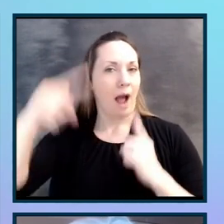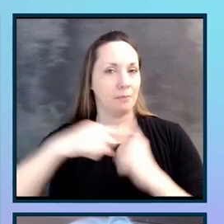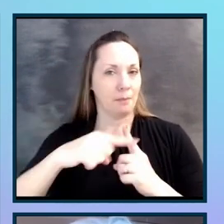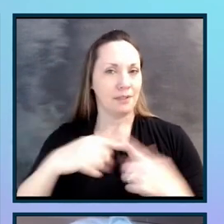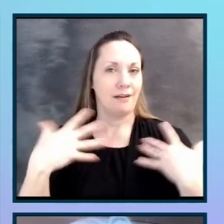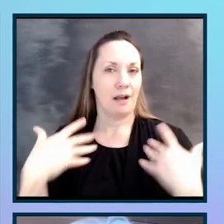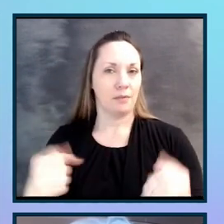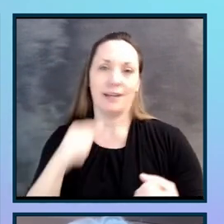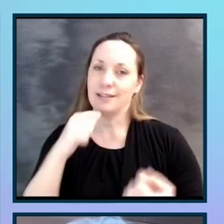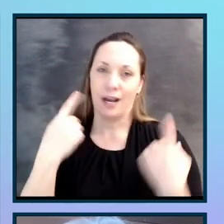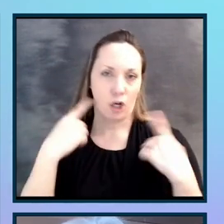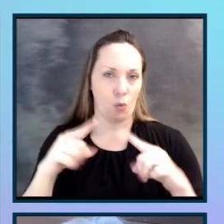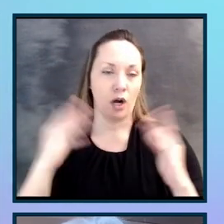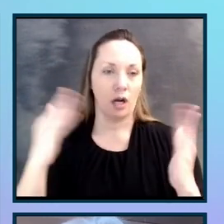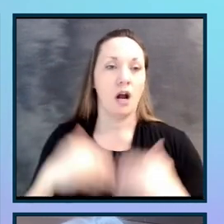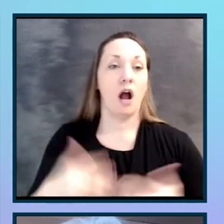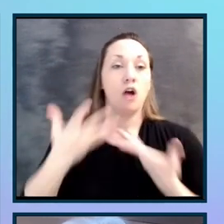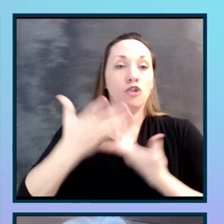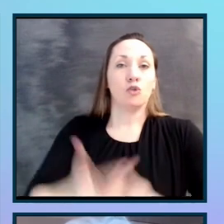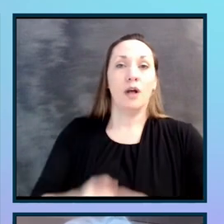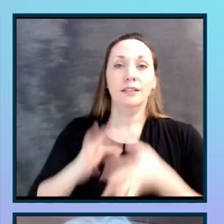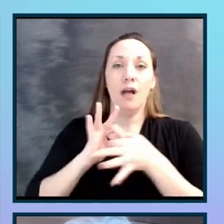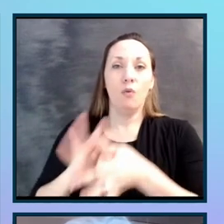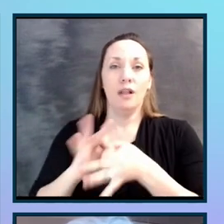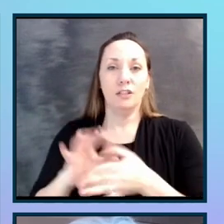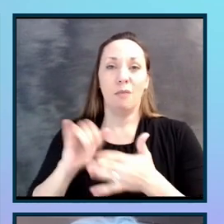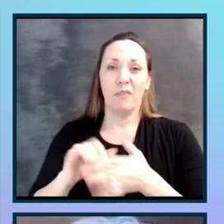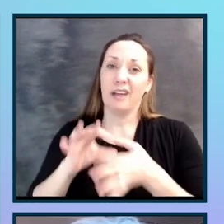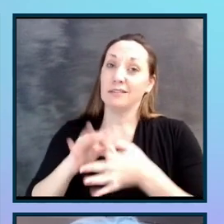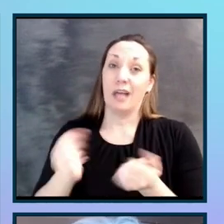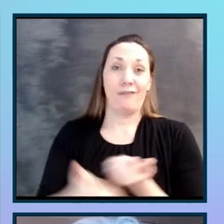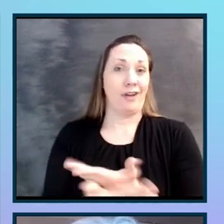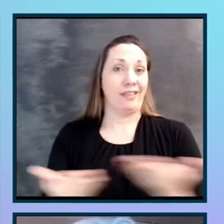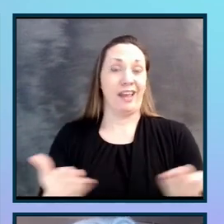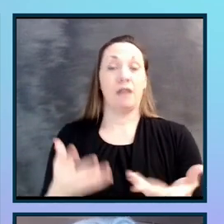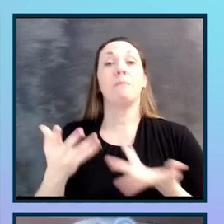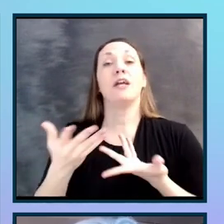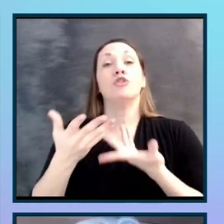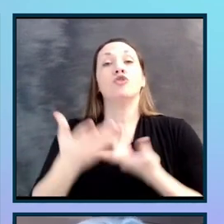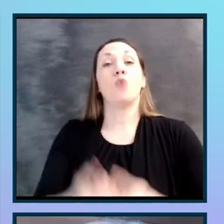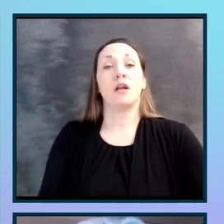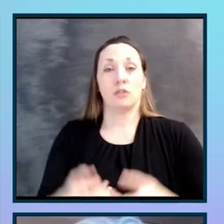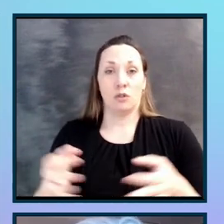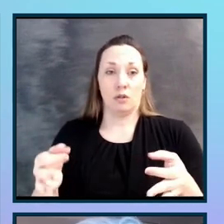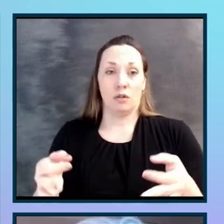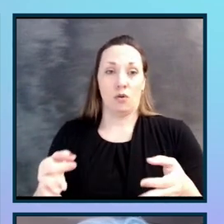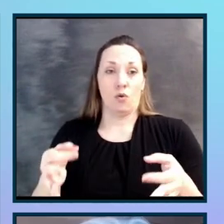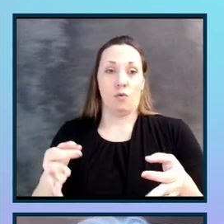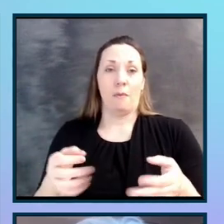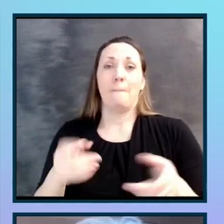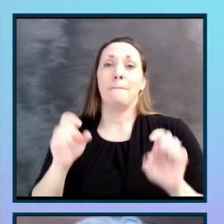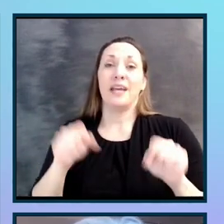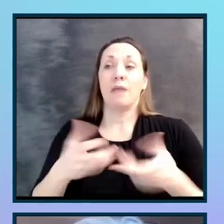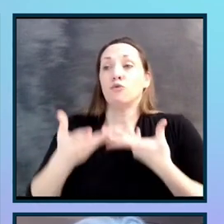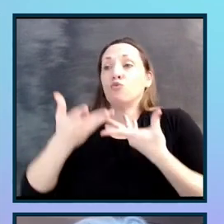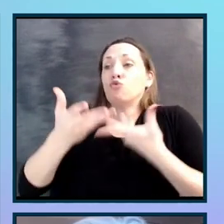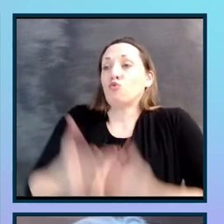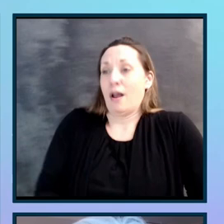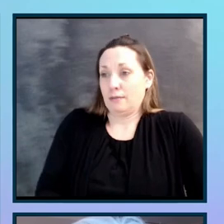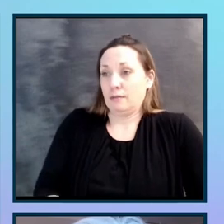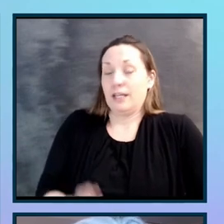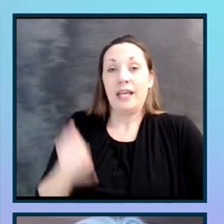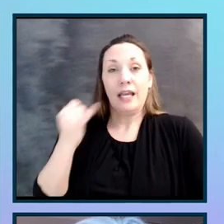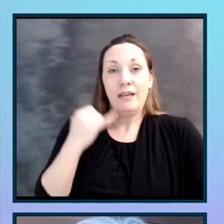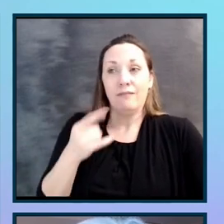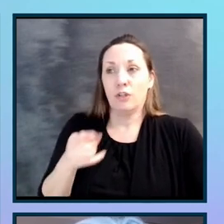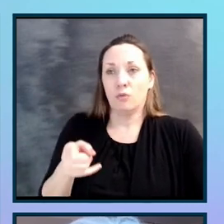it's not going to work. Trust and relationship is everything. Being trustworthy, trusting that if you're trustworthy, other